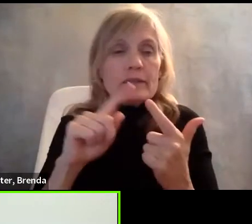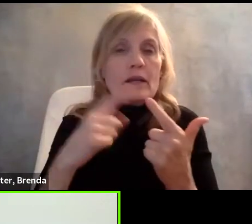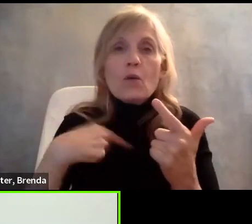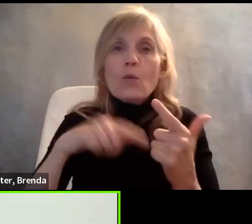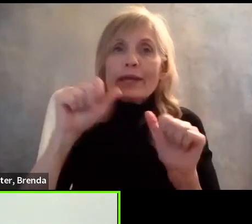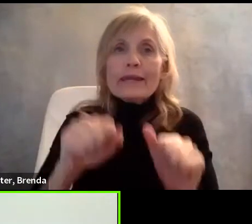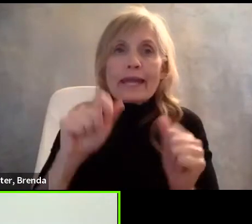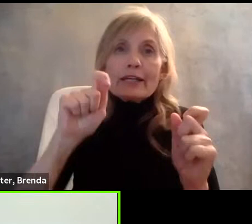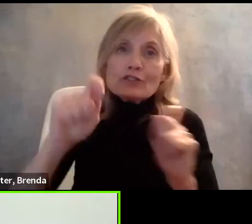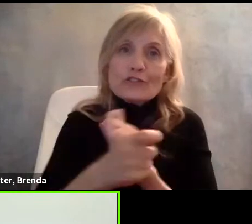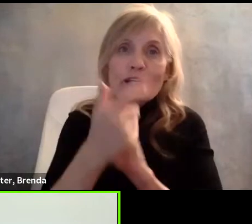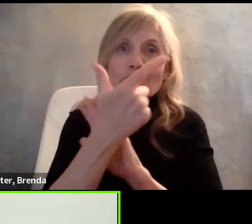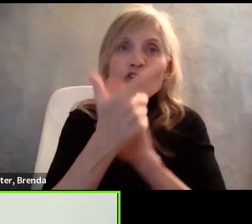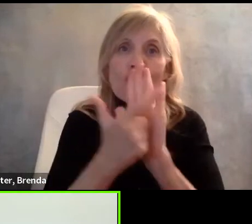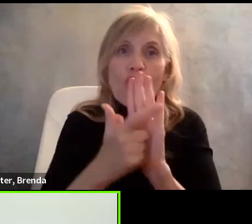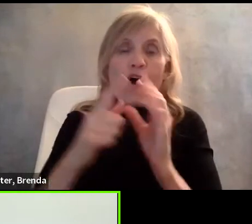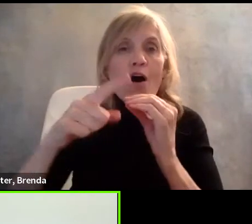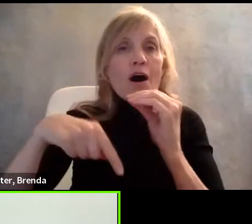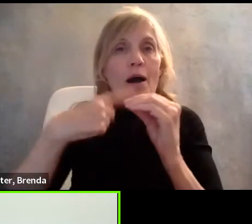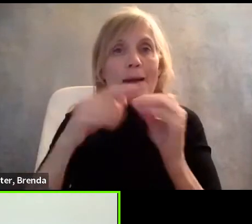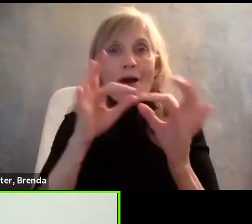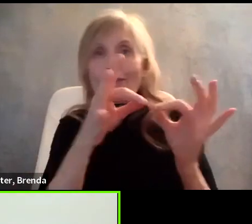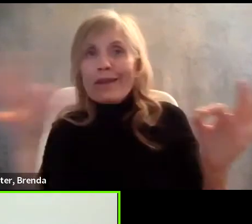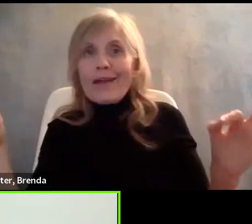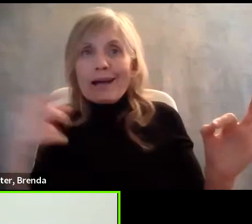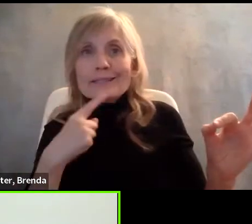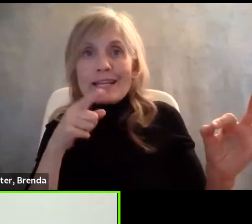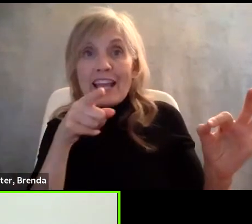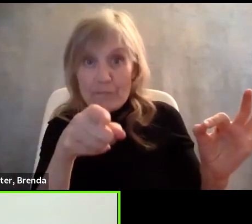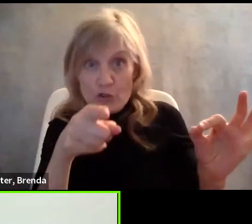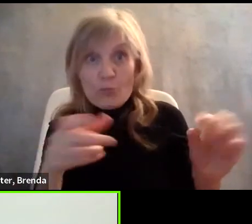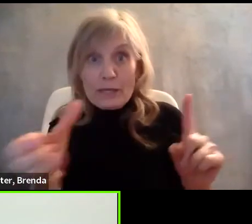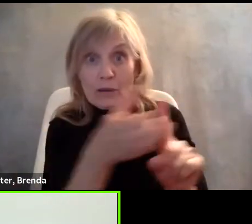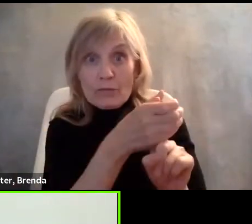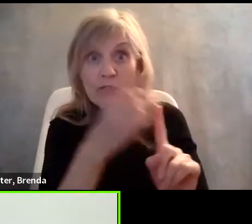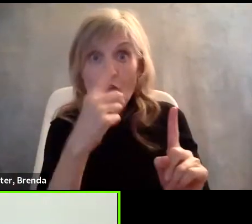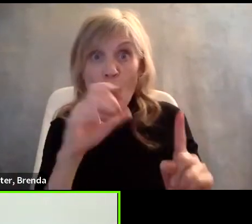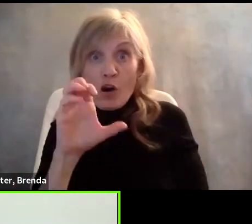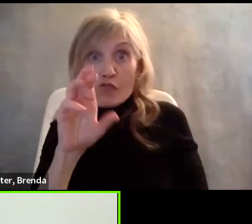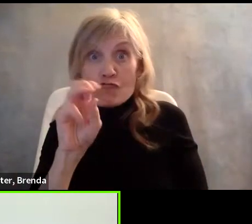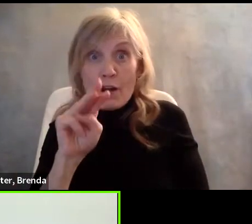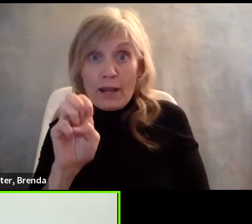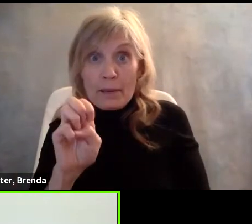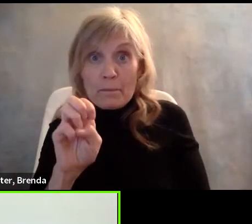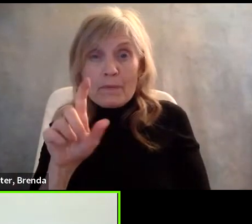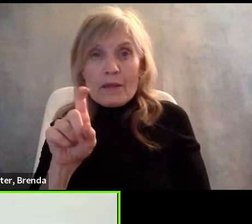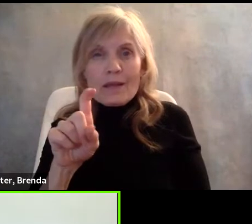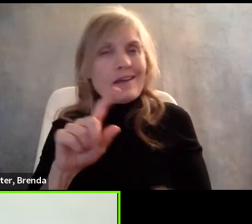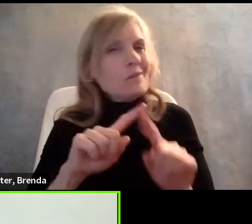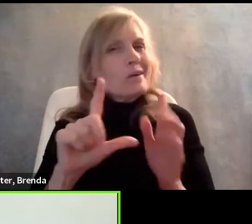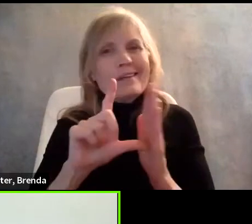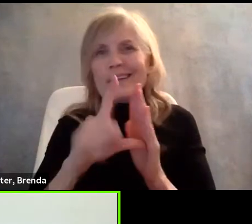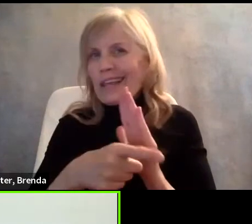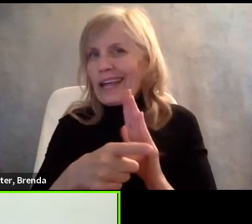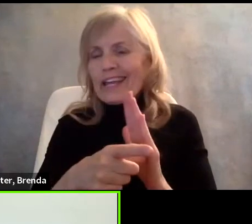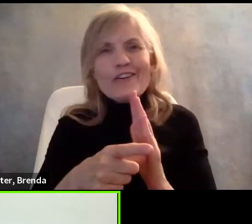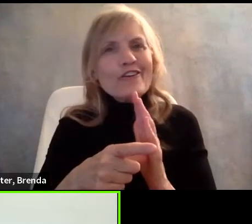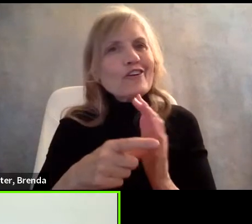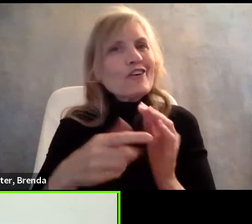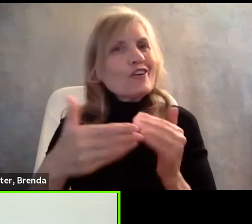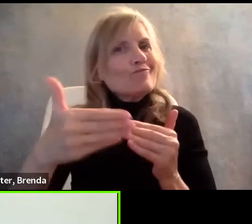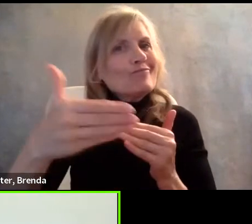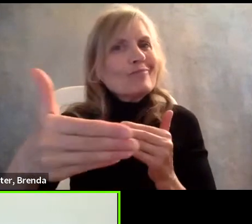the box that says, have you ever been convicted of a crime? But there are other ways that later along in the process that